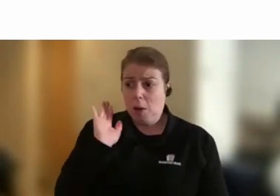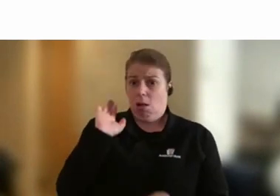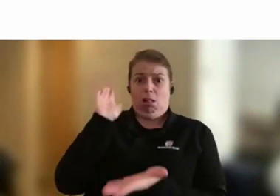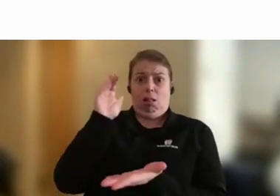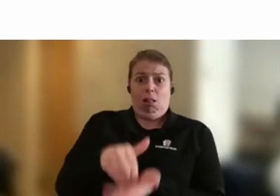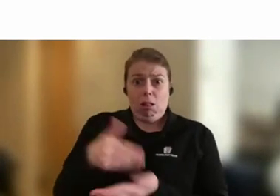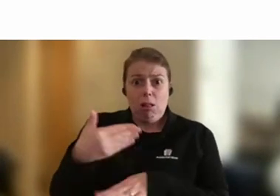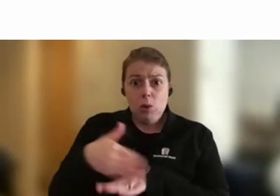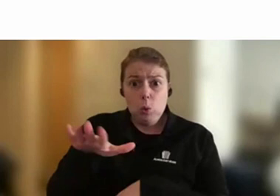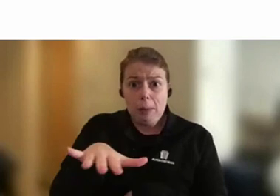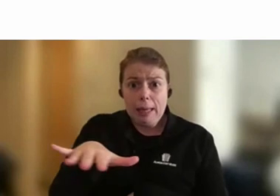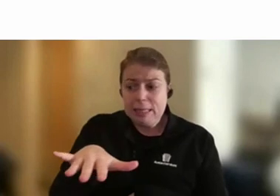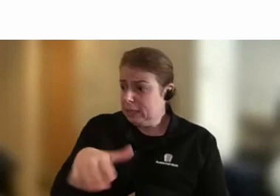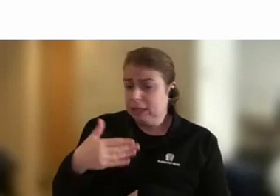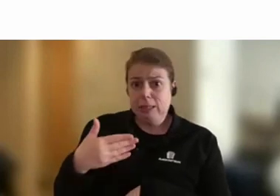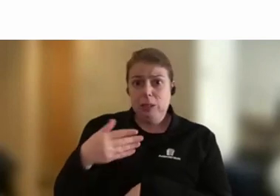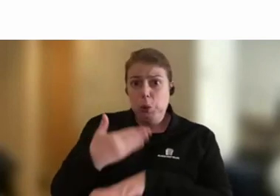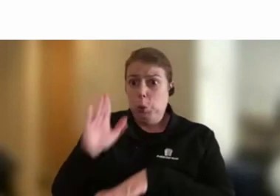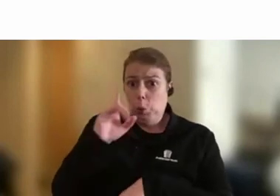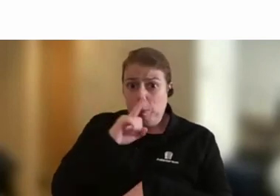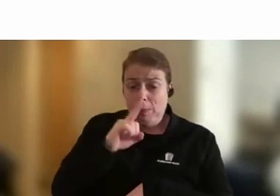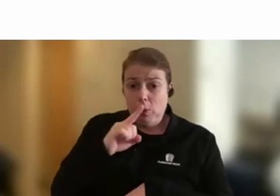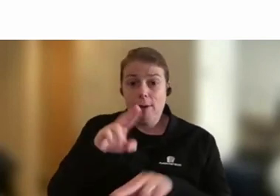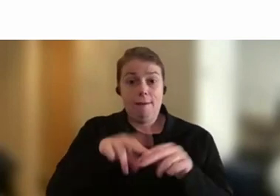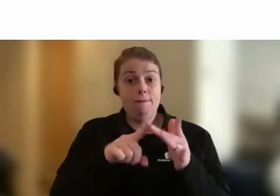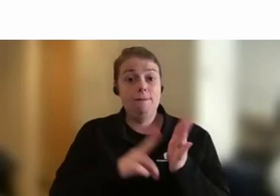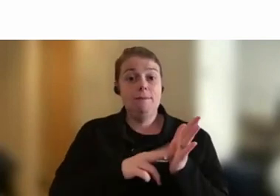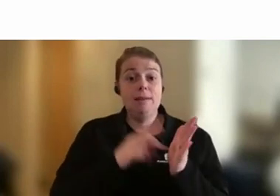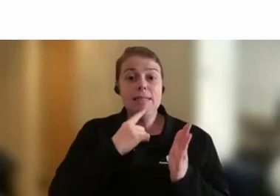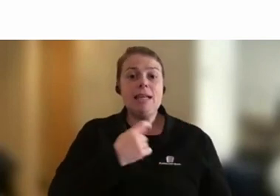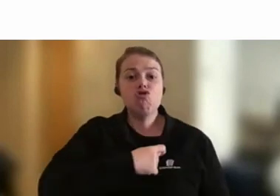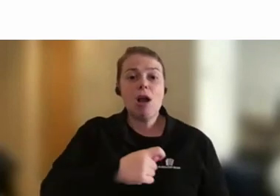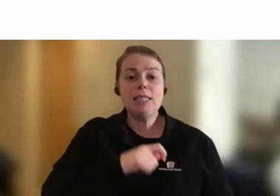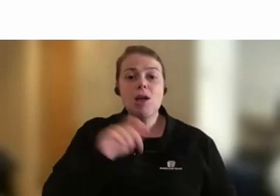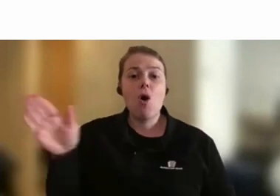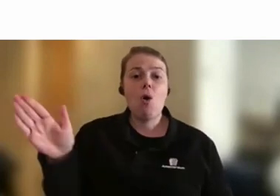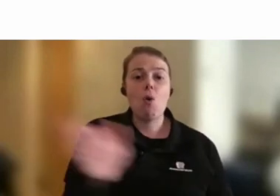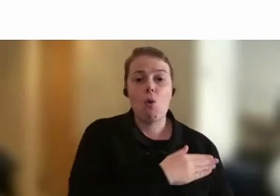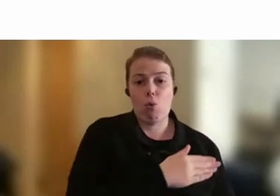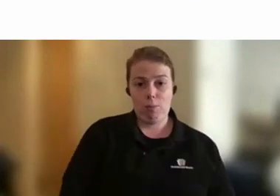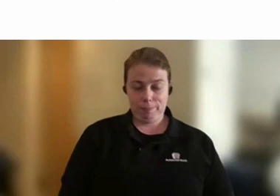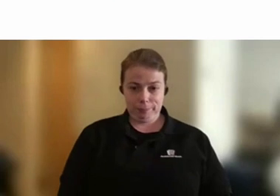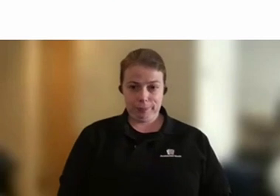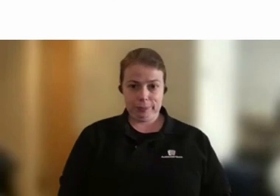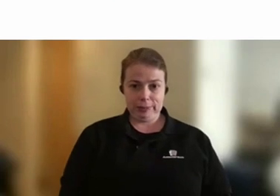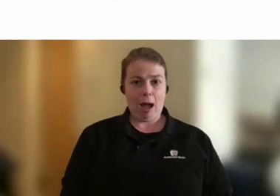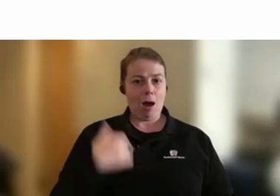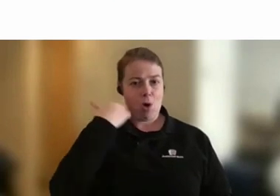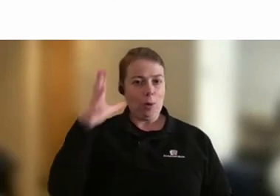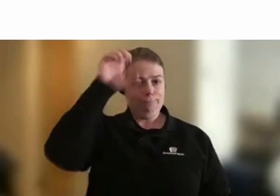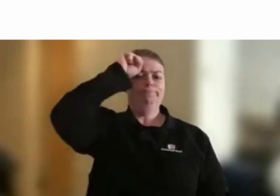place and there's all these people. And he said, trust everyone. And I've always hung on to that.